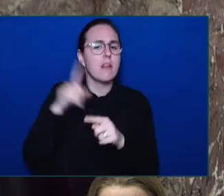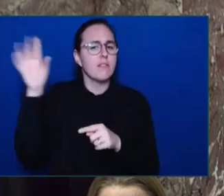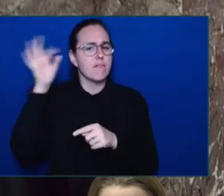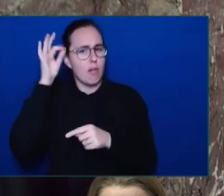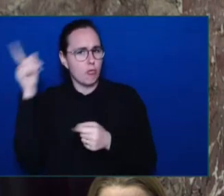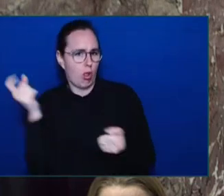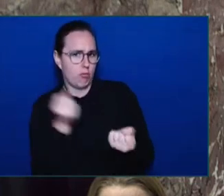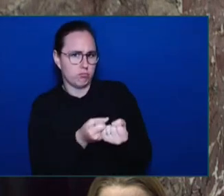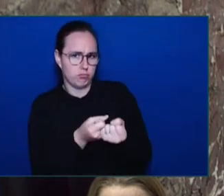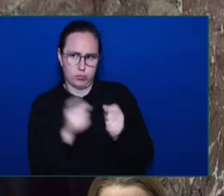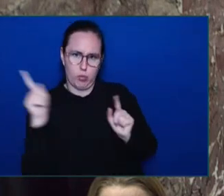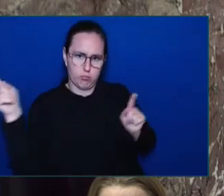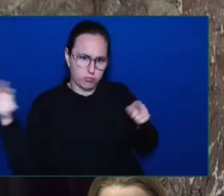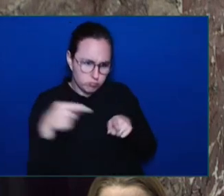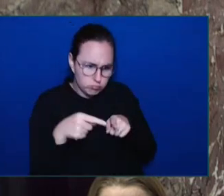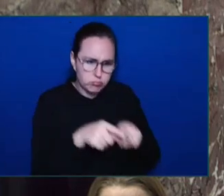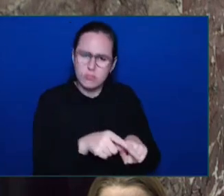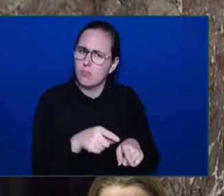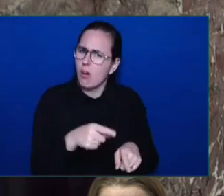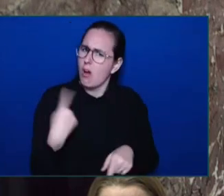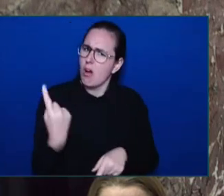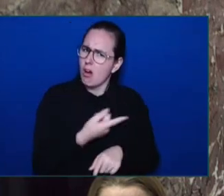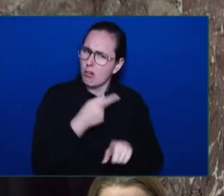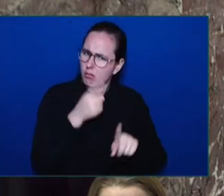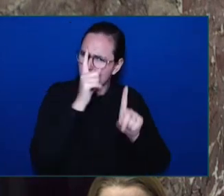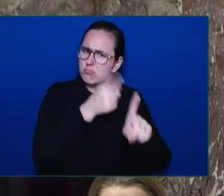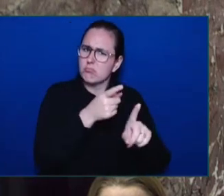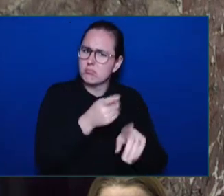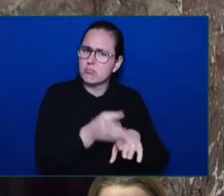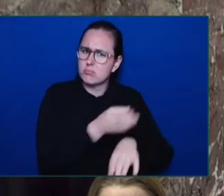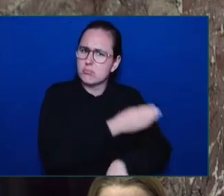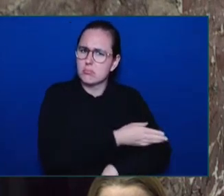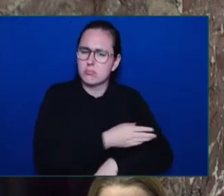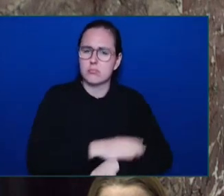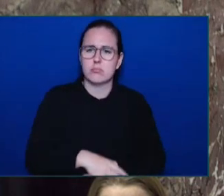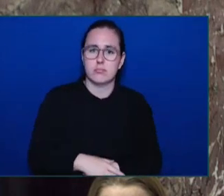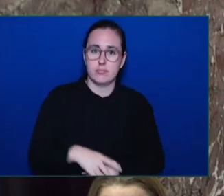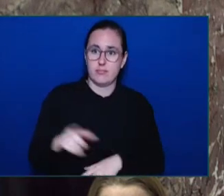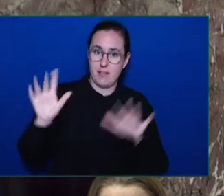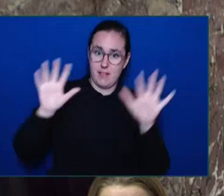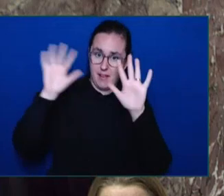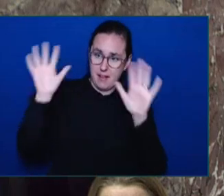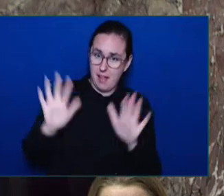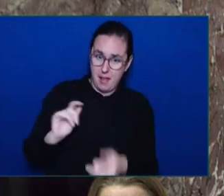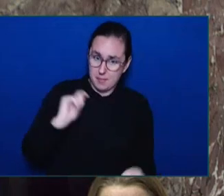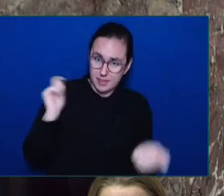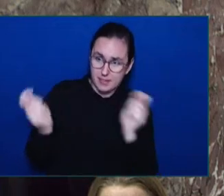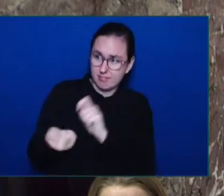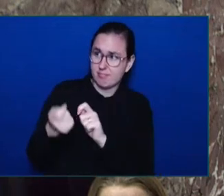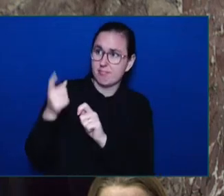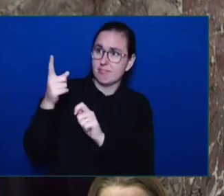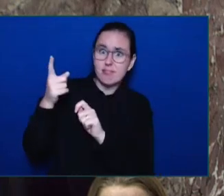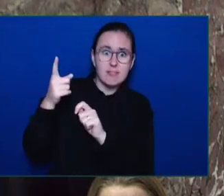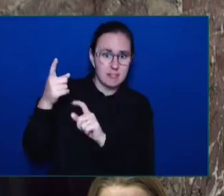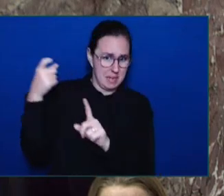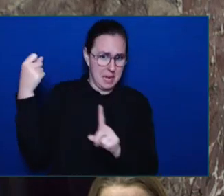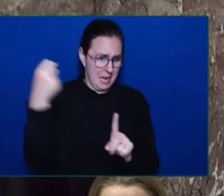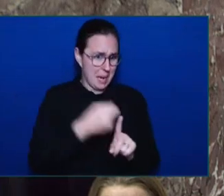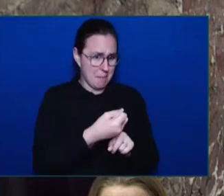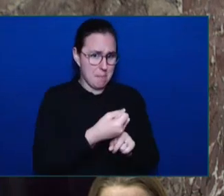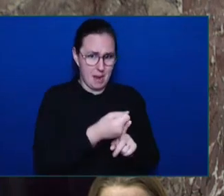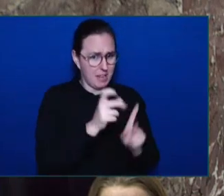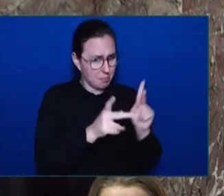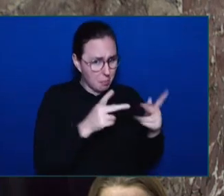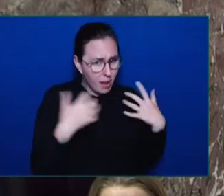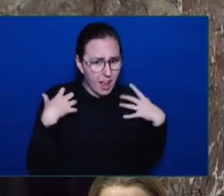effects of climate change on people's health at all seasons of the year, but particularly in summer, can be profound. And that's why we are